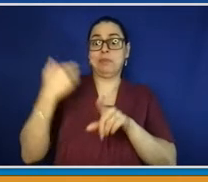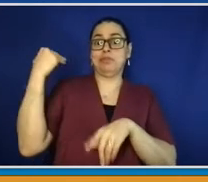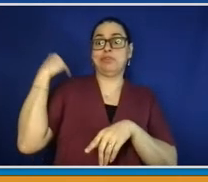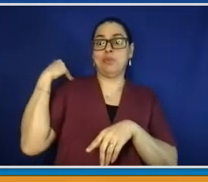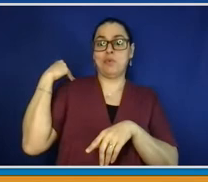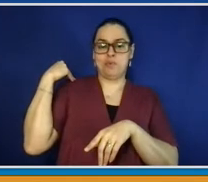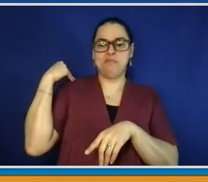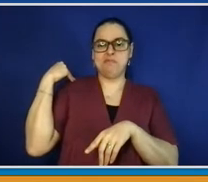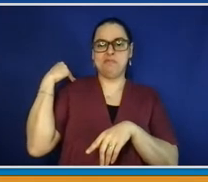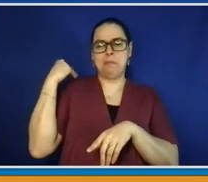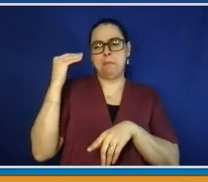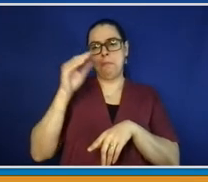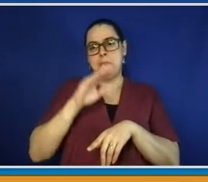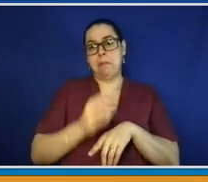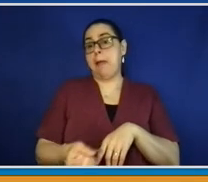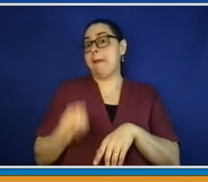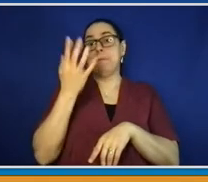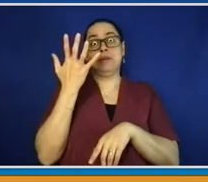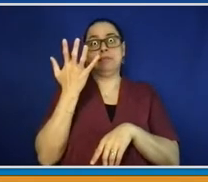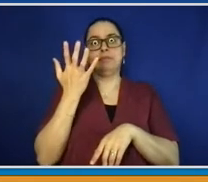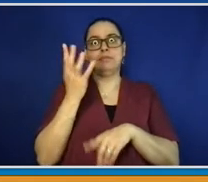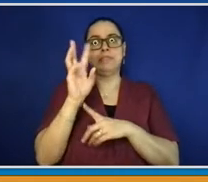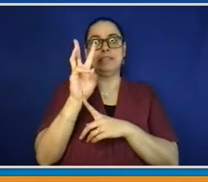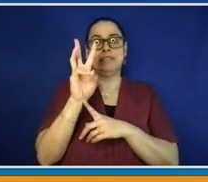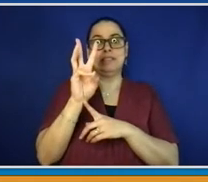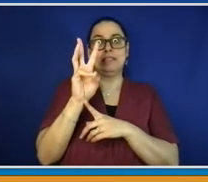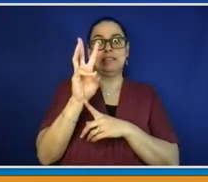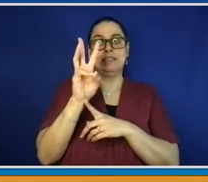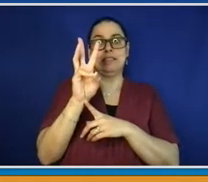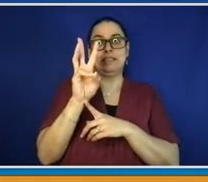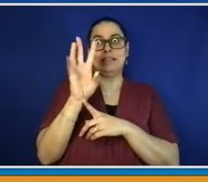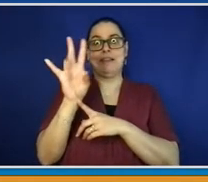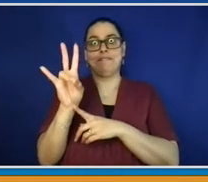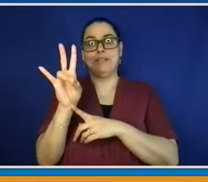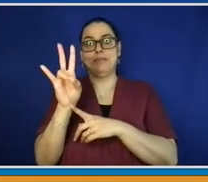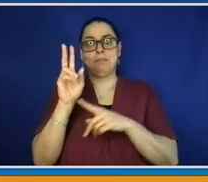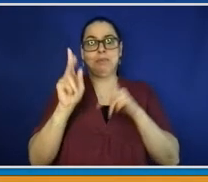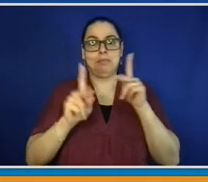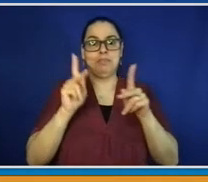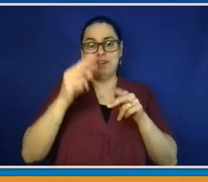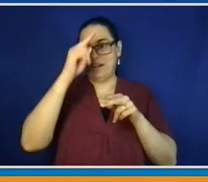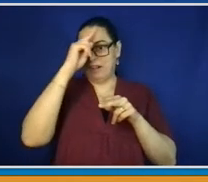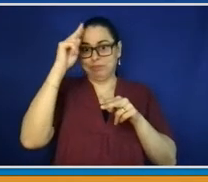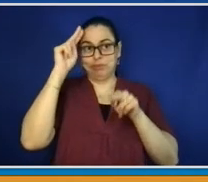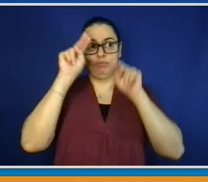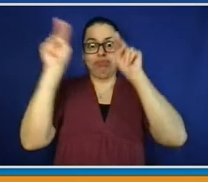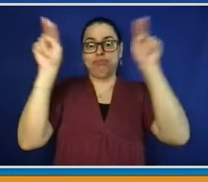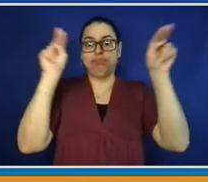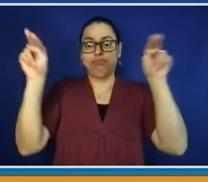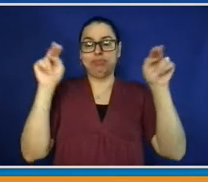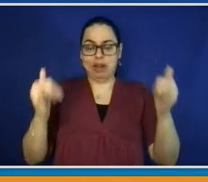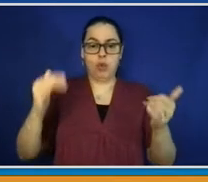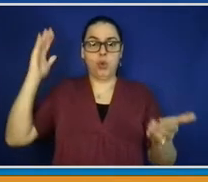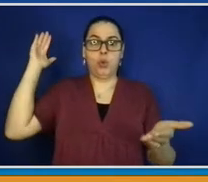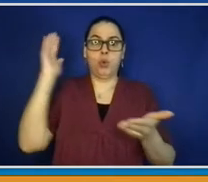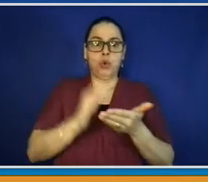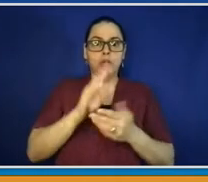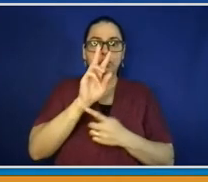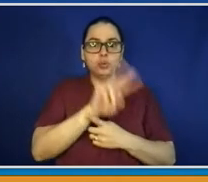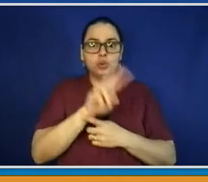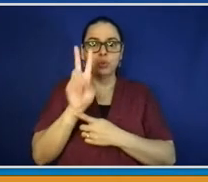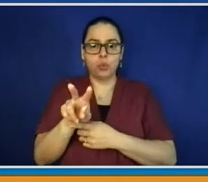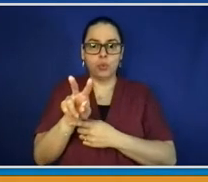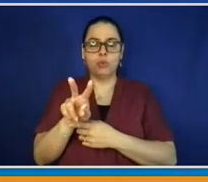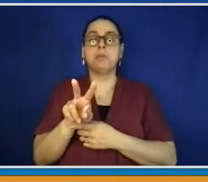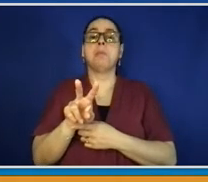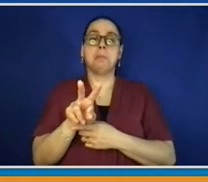67 people hospitalized, and hospitalizations and fatalities represent the depth of the infection. Just to give you an idea in